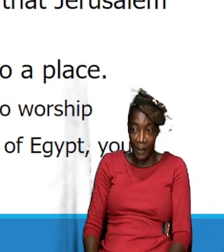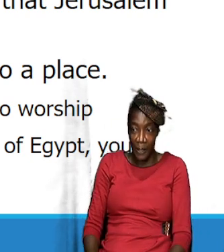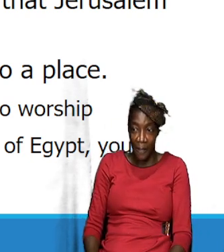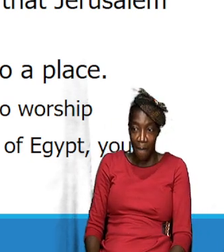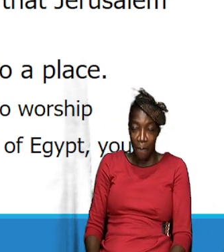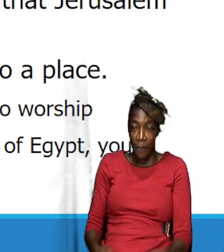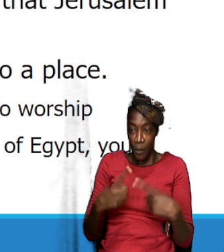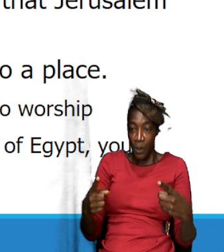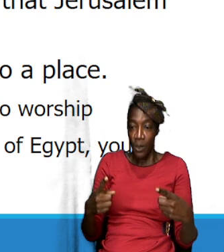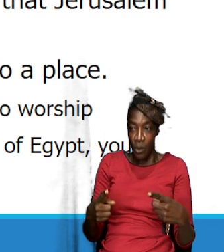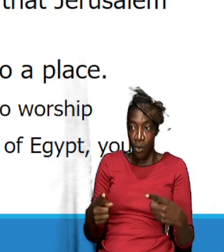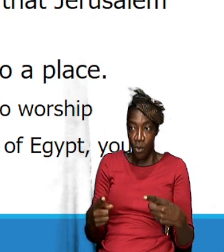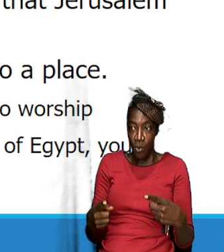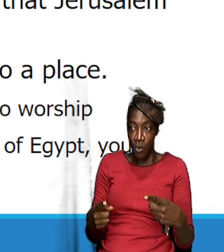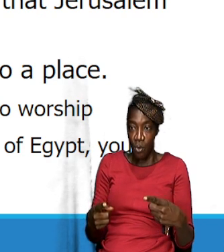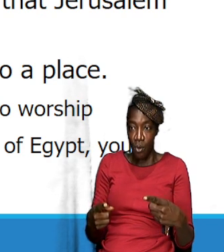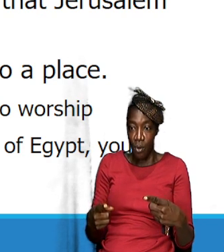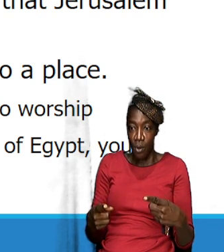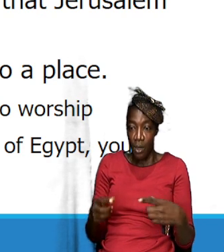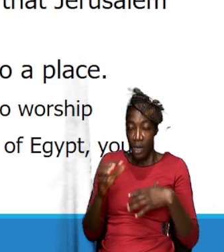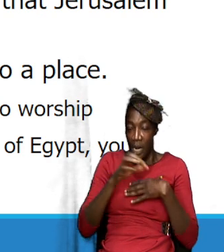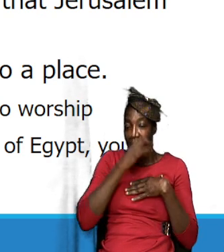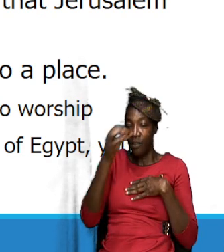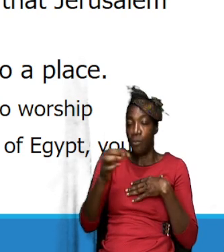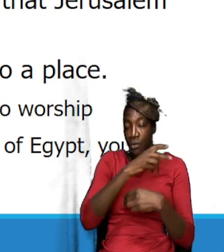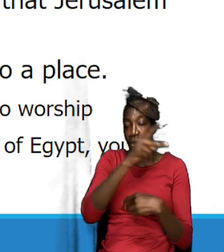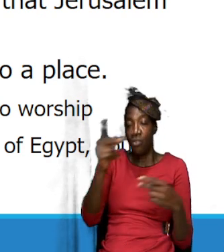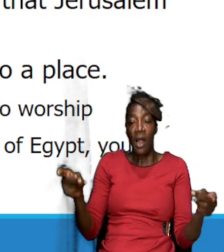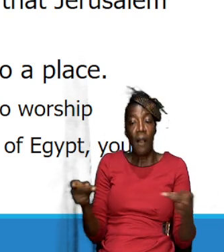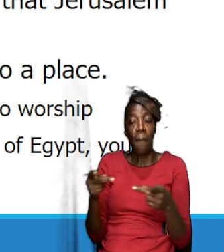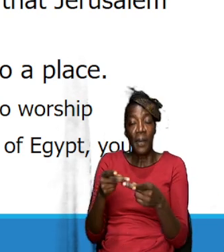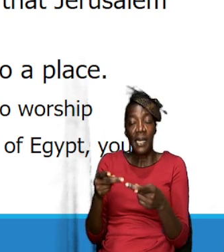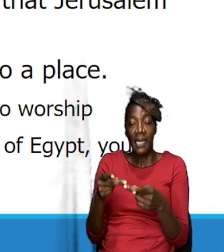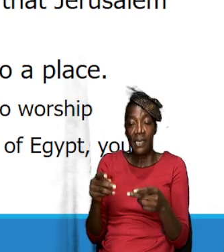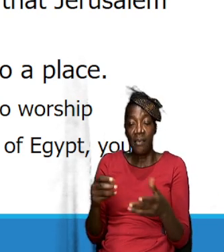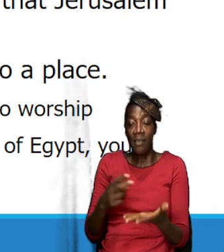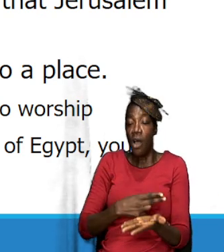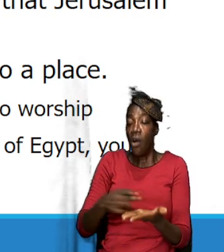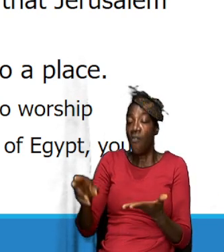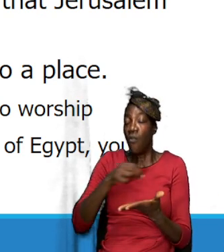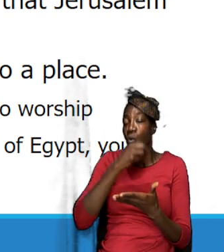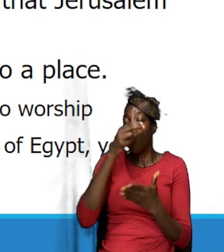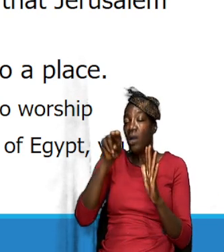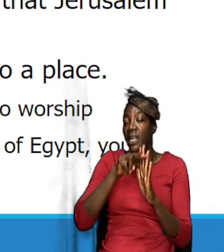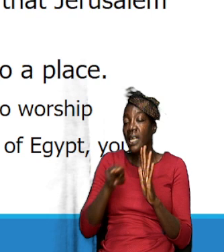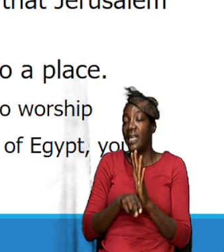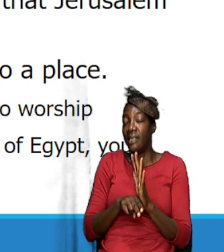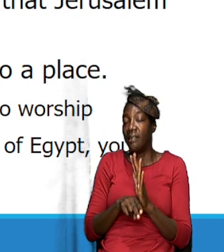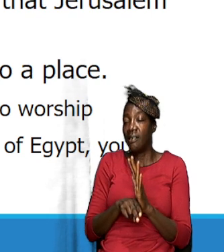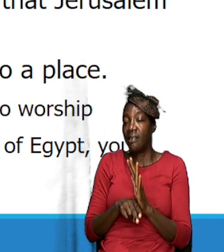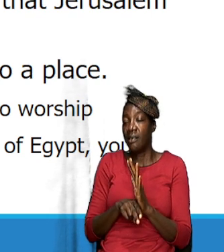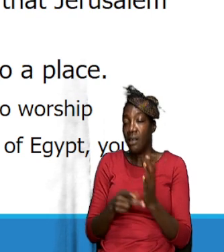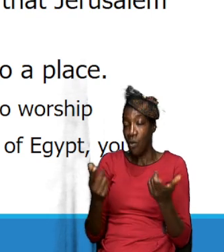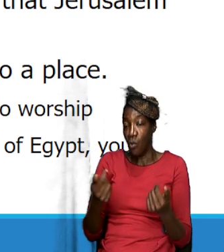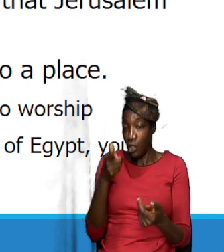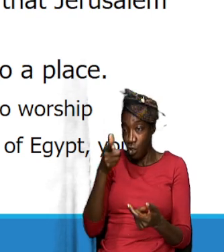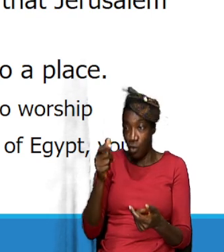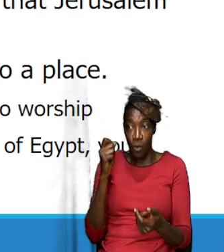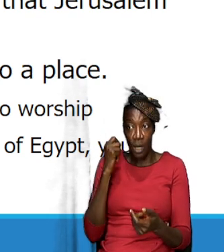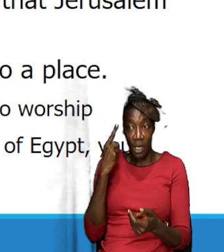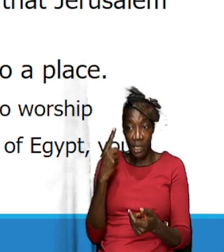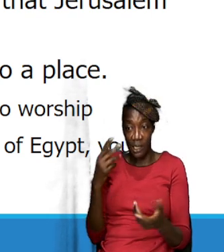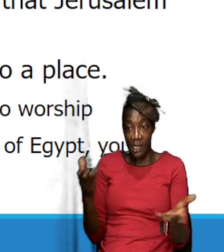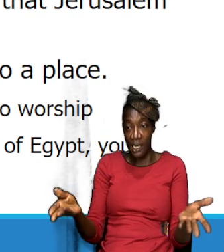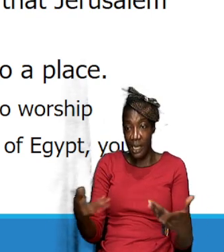a physical a spiritual place of holiness you know but I want you to understand that